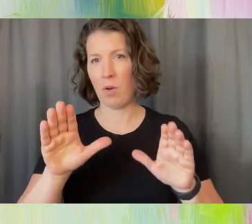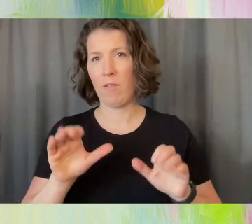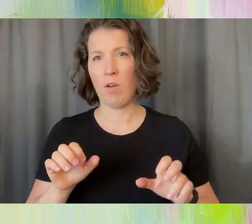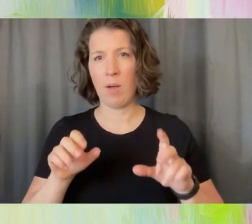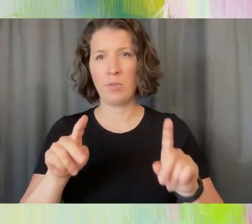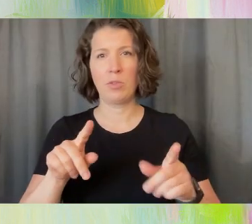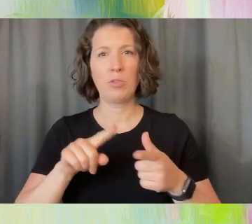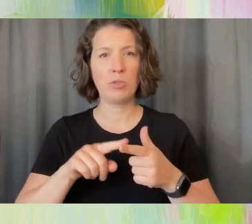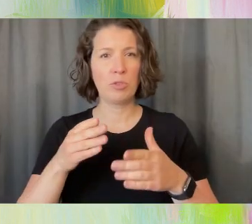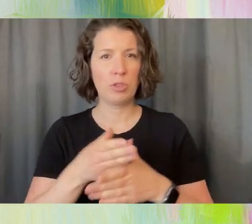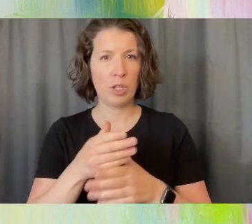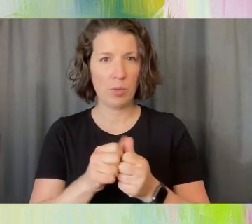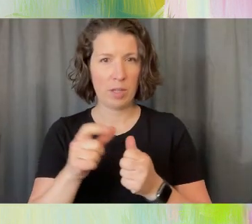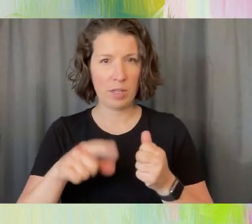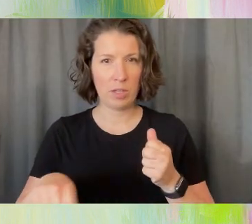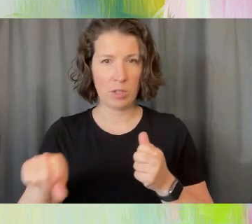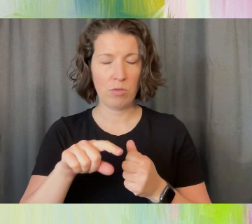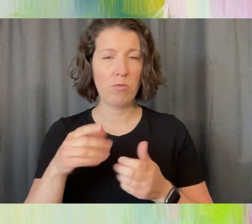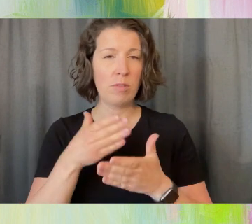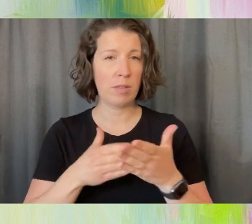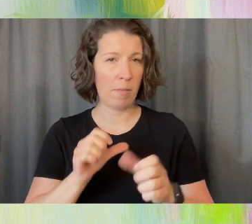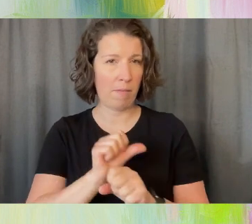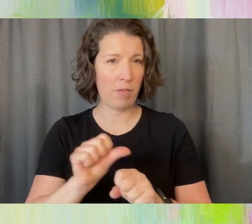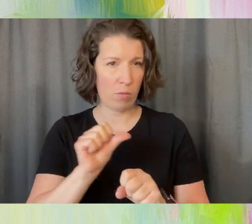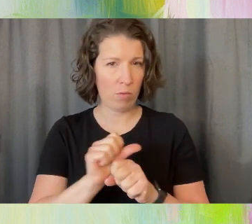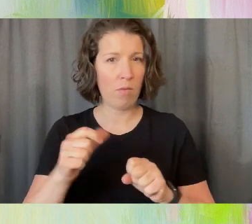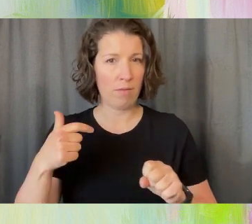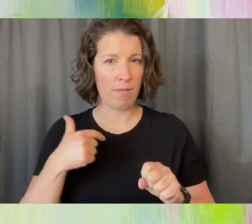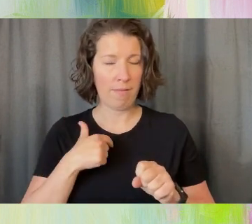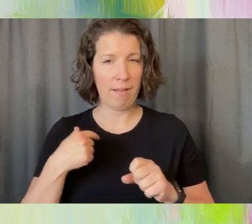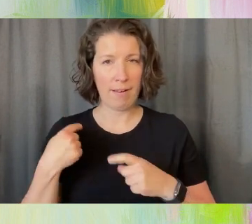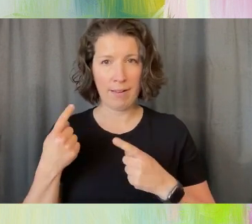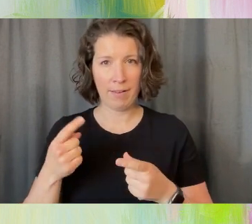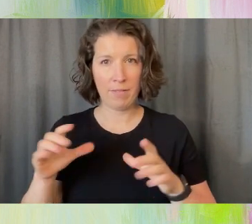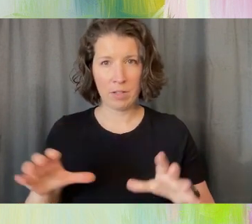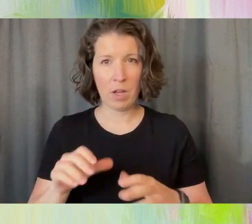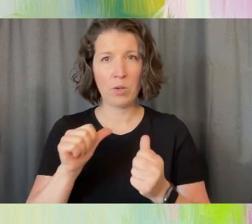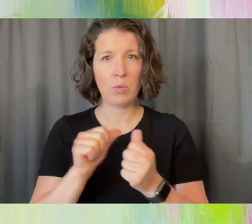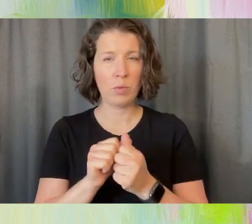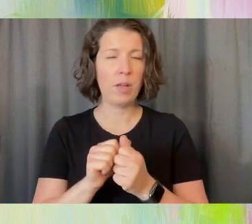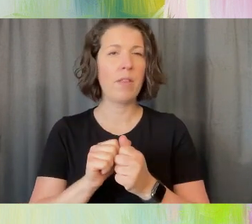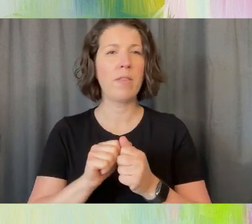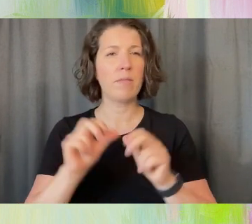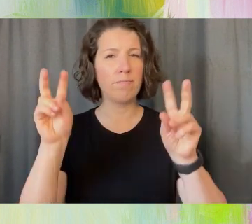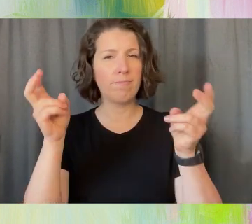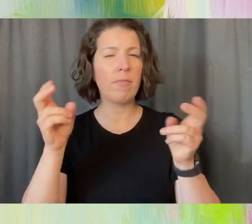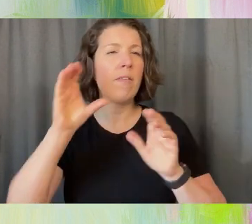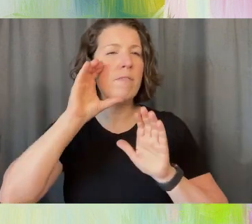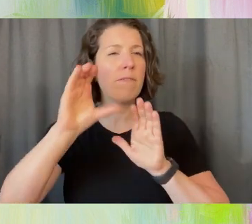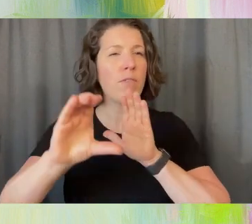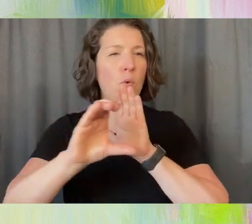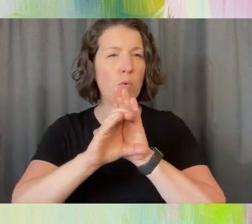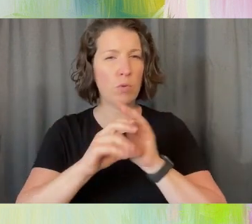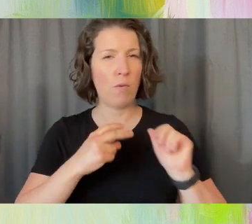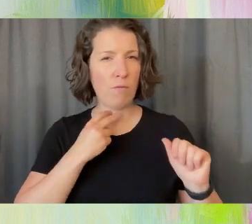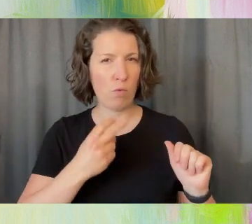some of the work that I have done with Photo Voice. You have seen